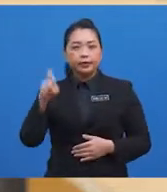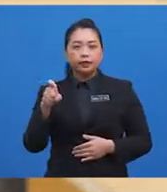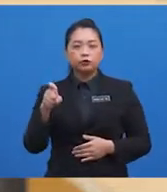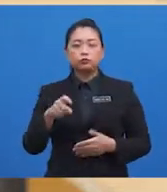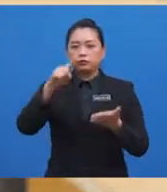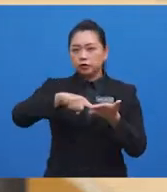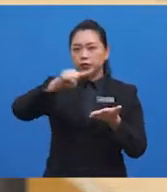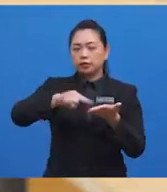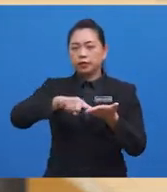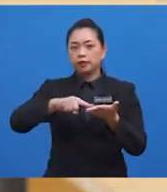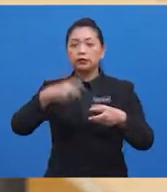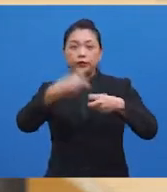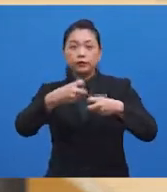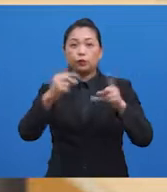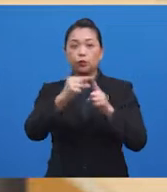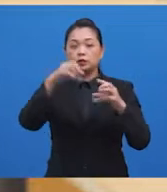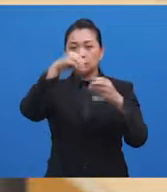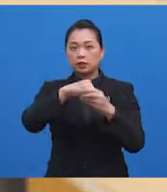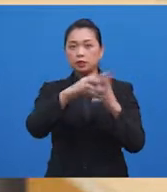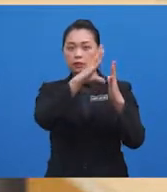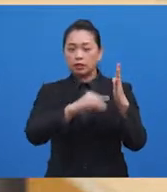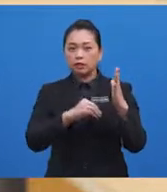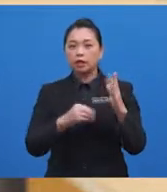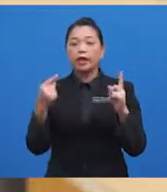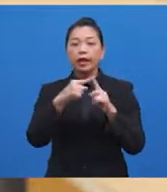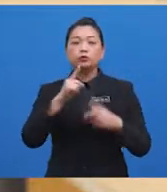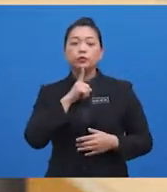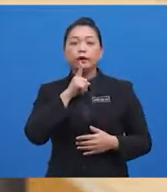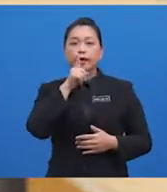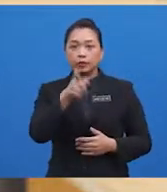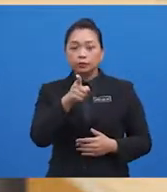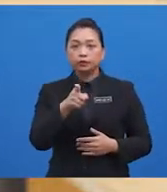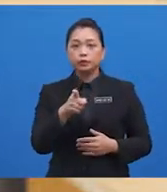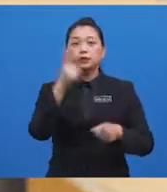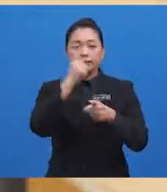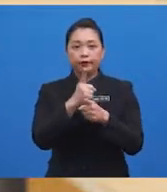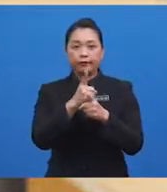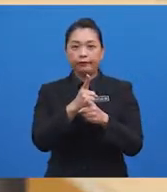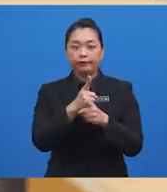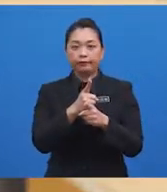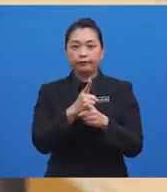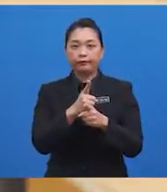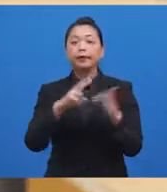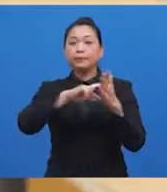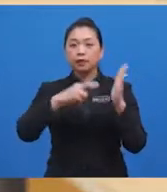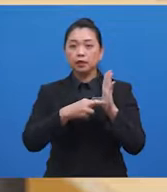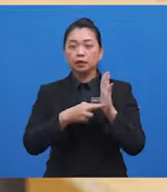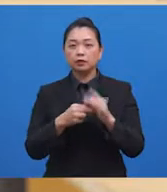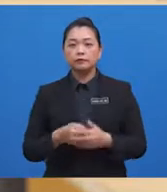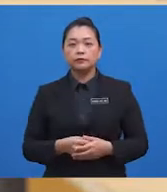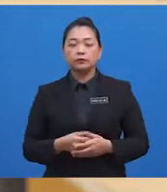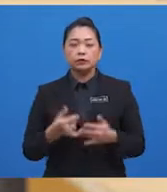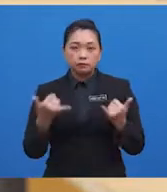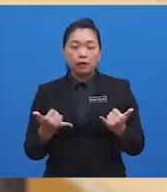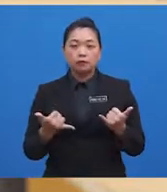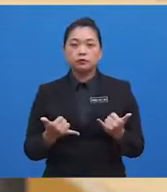of the difficult words in the text, so as to ensure a correct understanding of the main and supporting points. Now, this